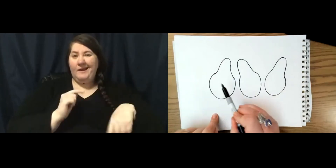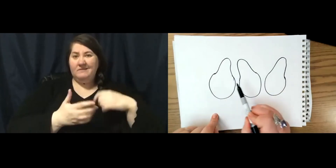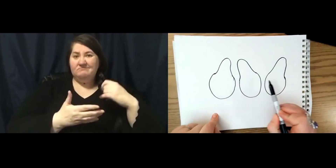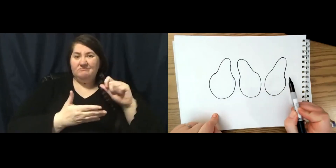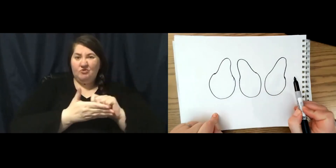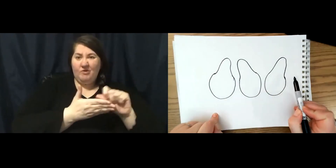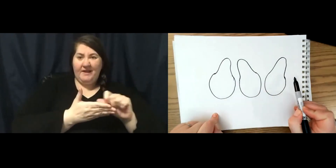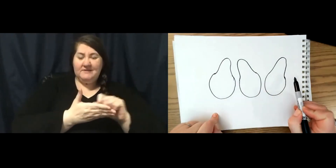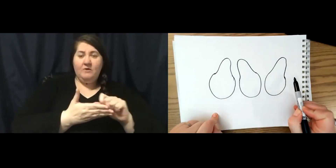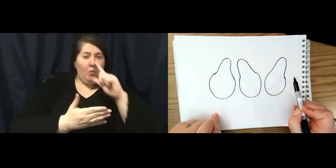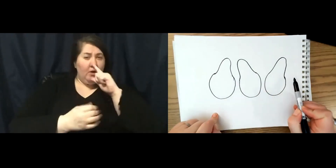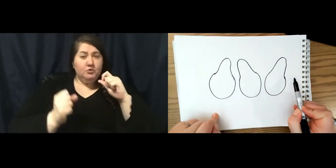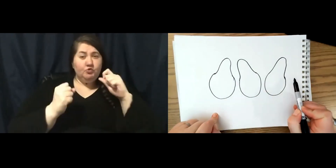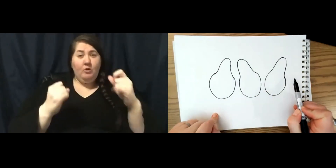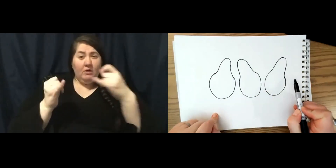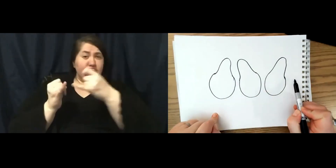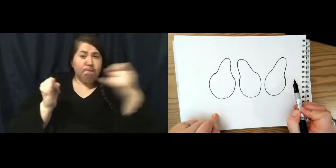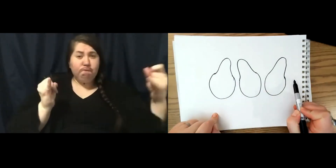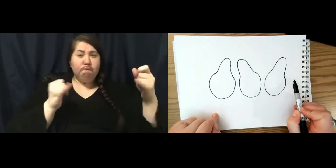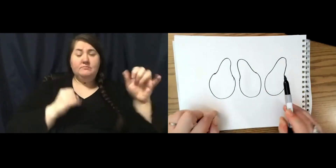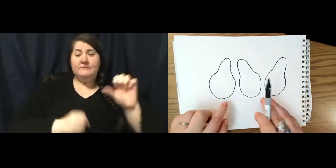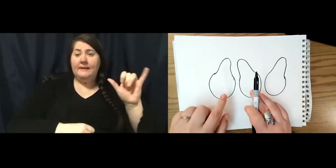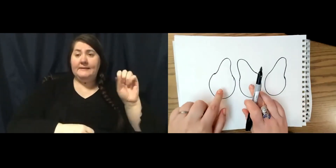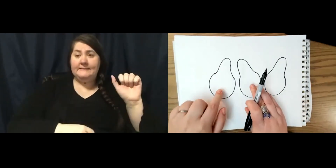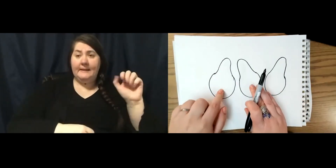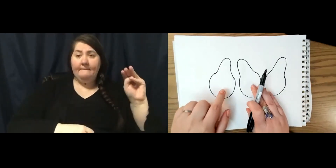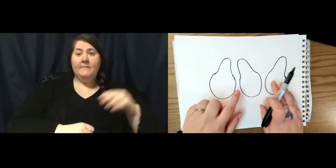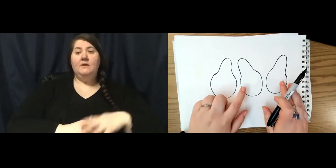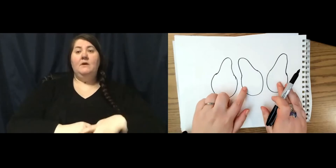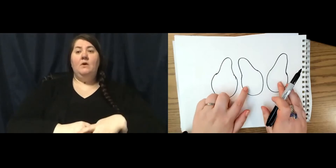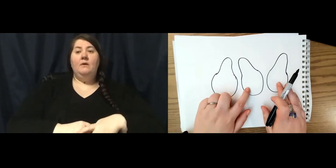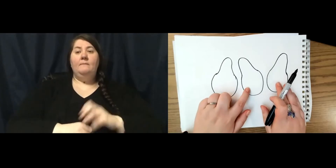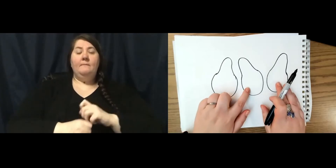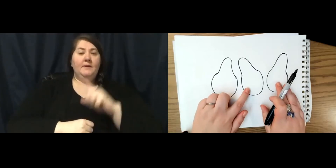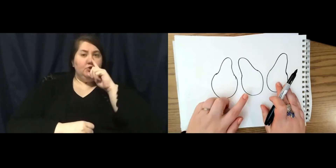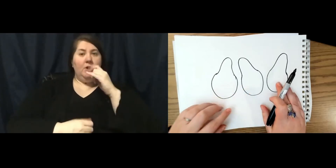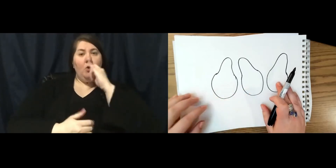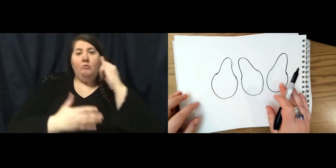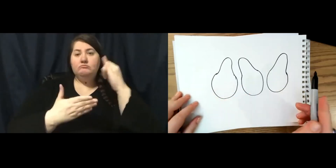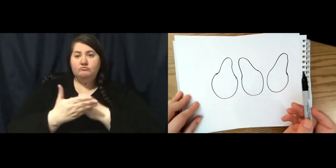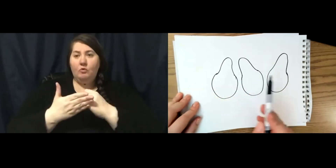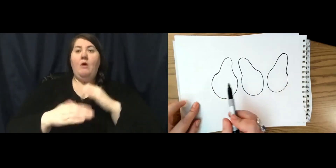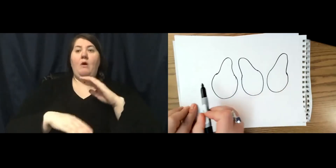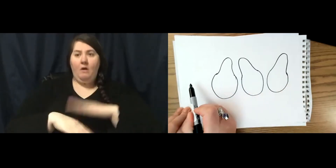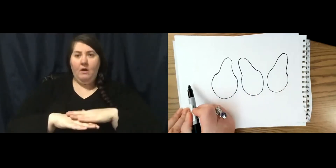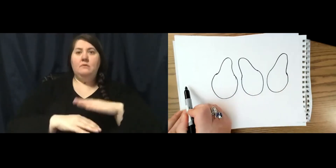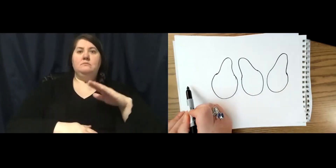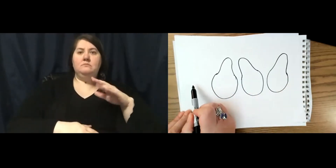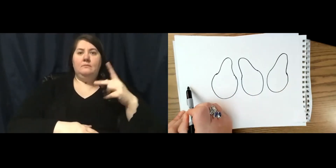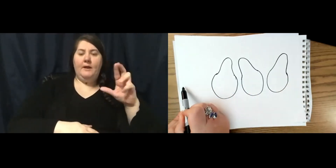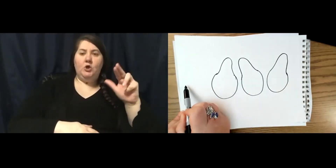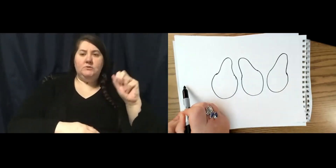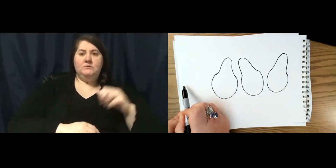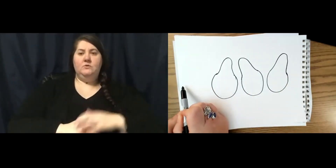really strong line like Sam has behind, I want to make sure I don't draw them on my pairs. So now